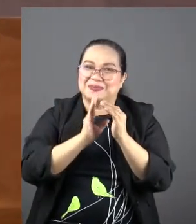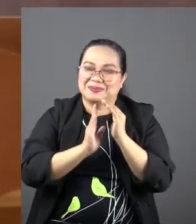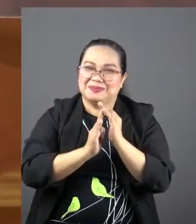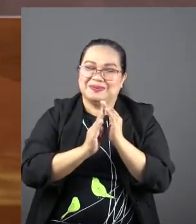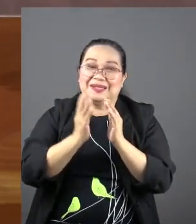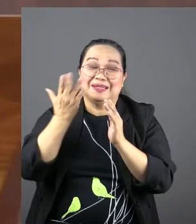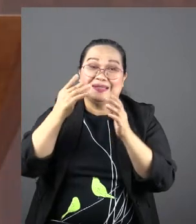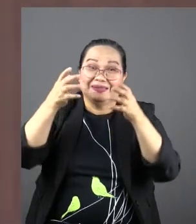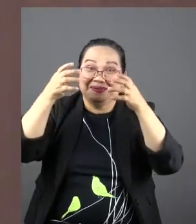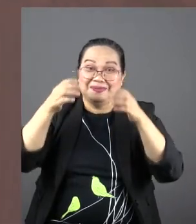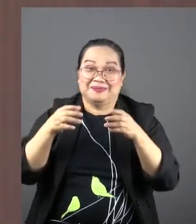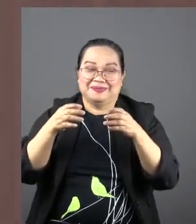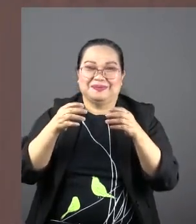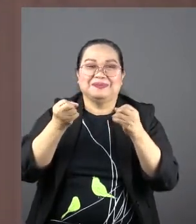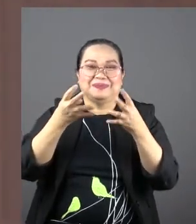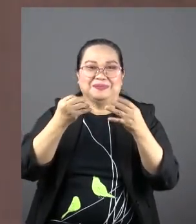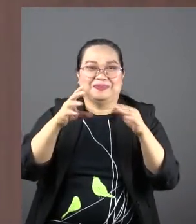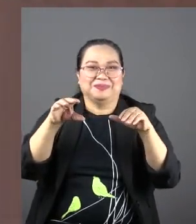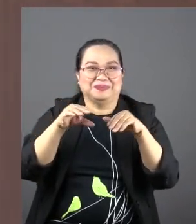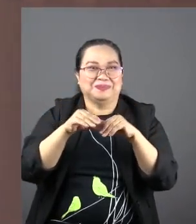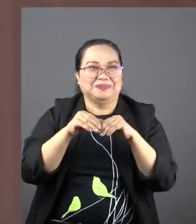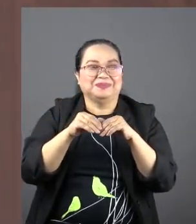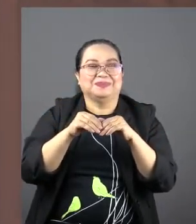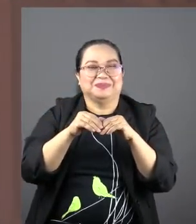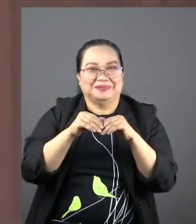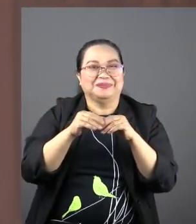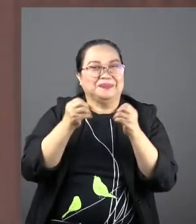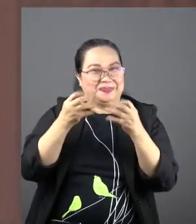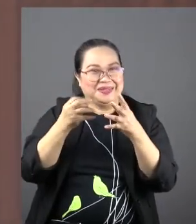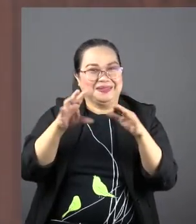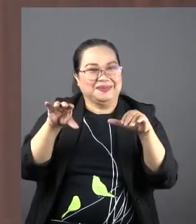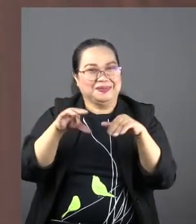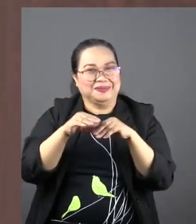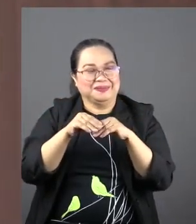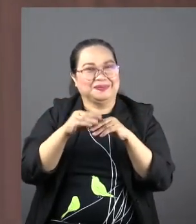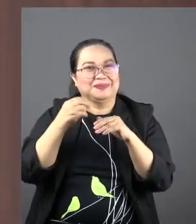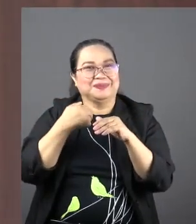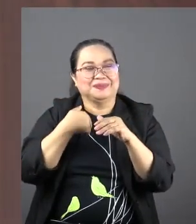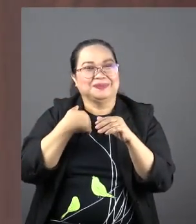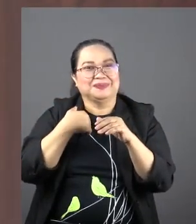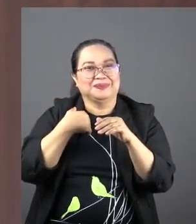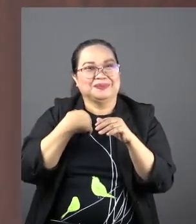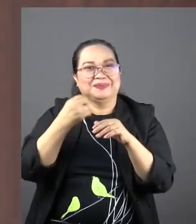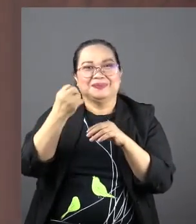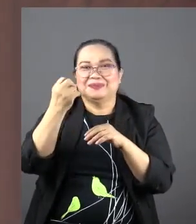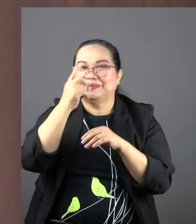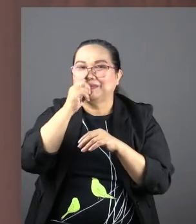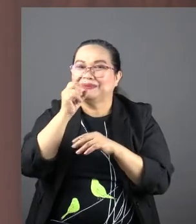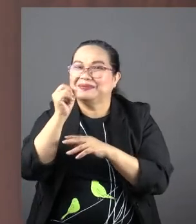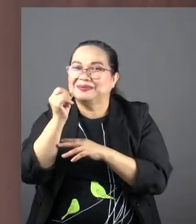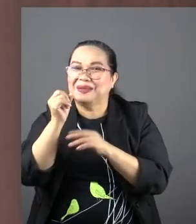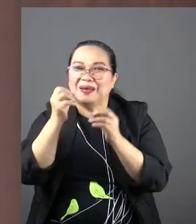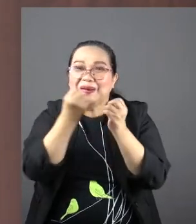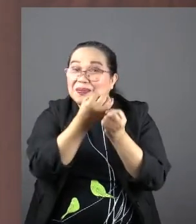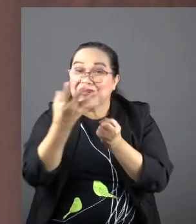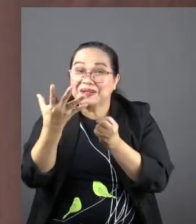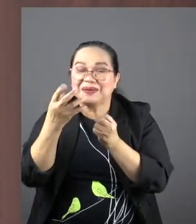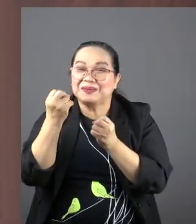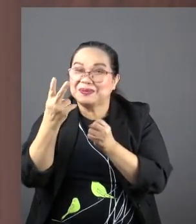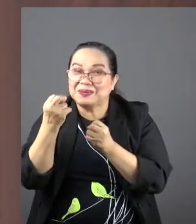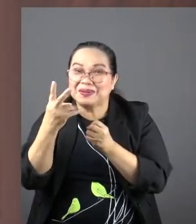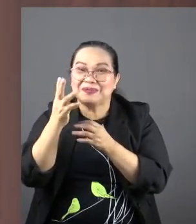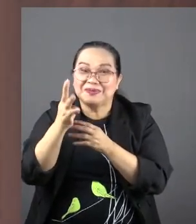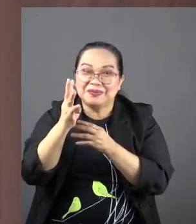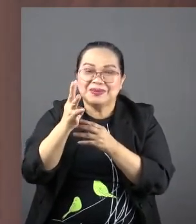this lockdown I've done quite a lot of weddings believe it or not. I've had weddings with 12 people 30 people 40